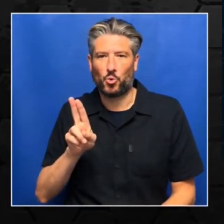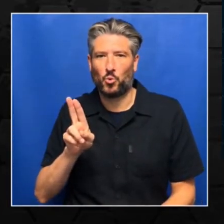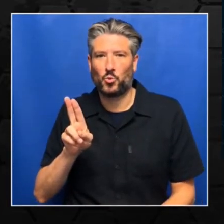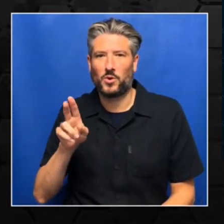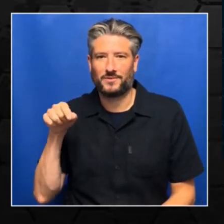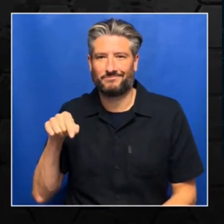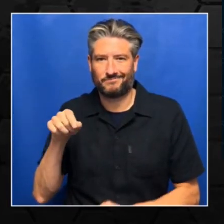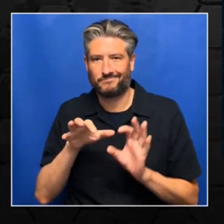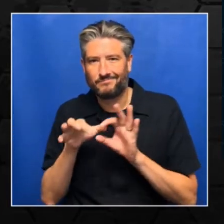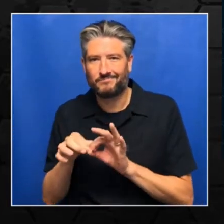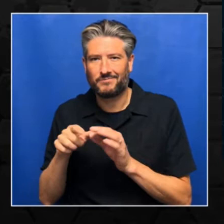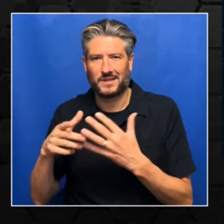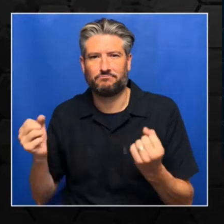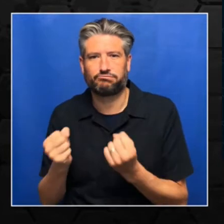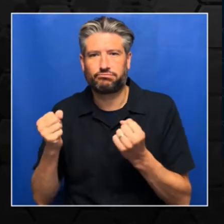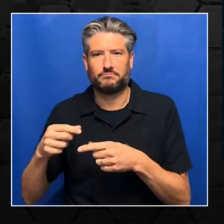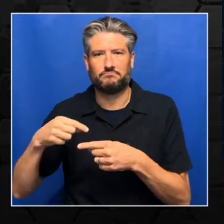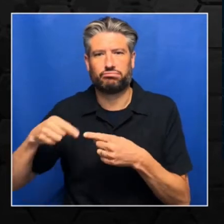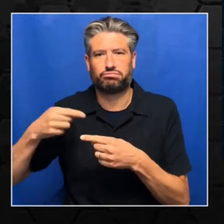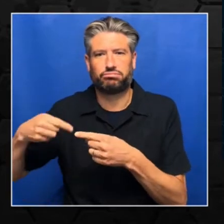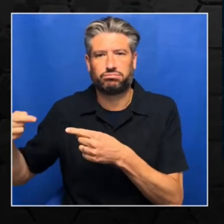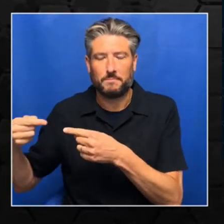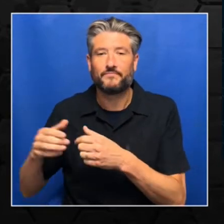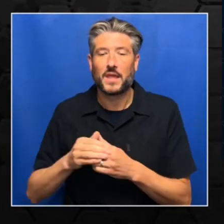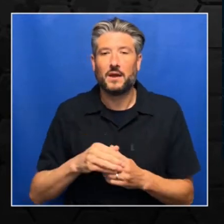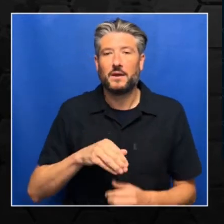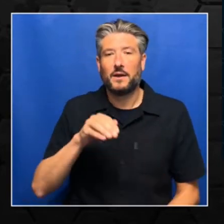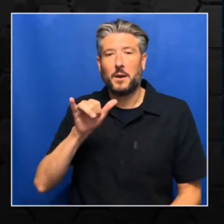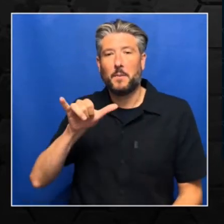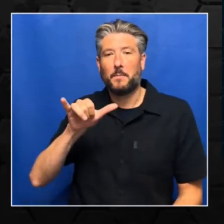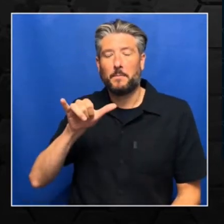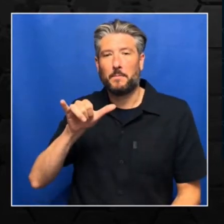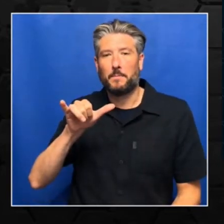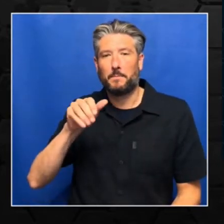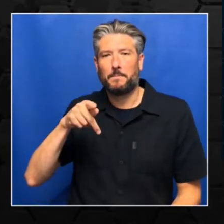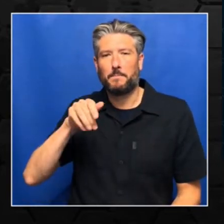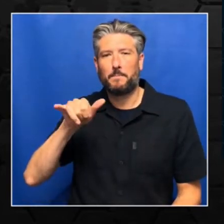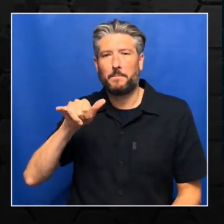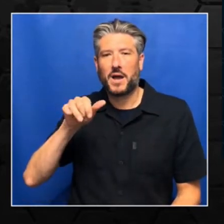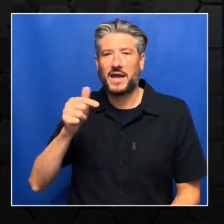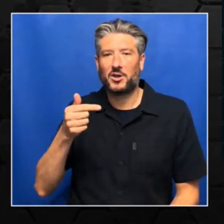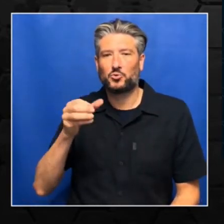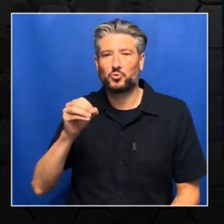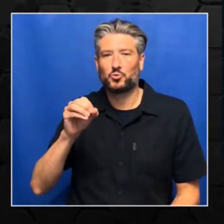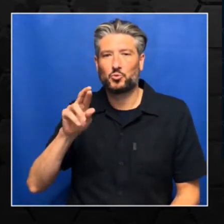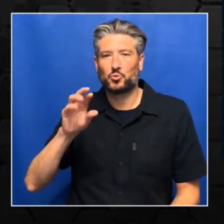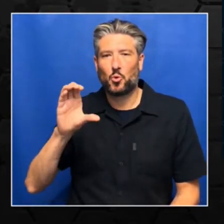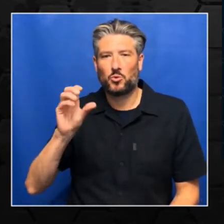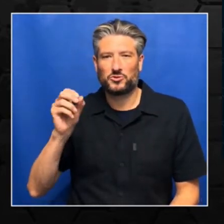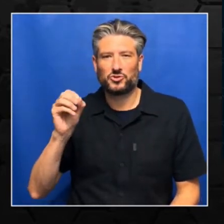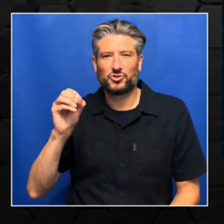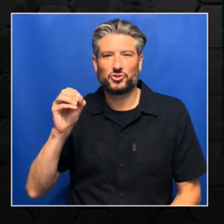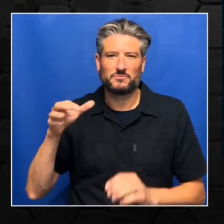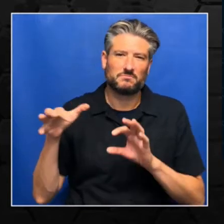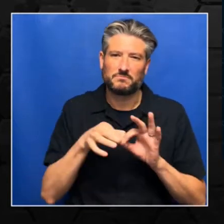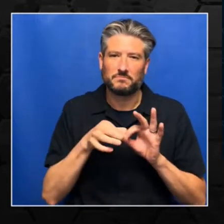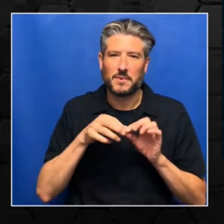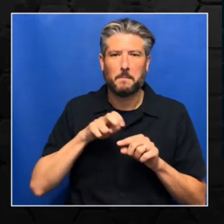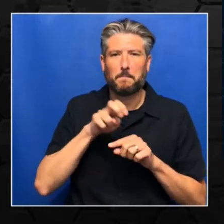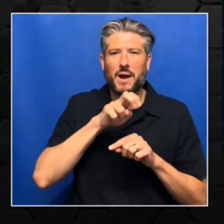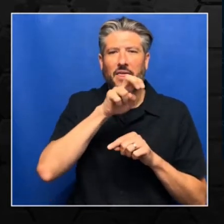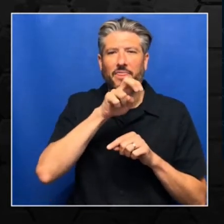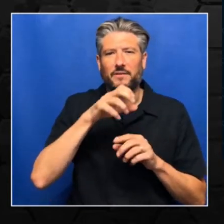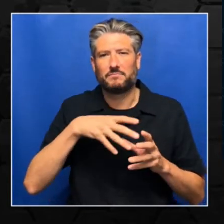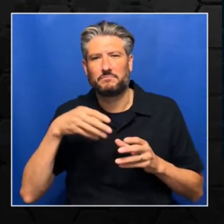is based on the philosophy of Python. So it's basically Python-first philosophy. So its syntax is